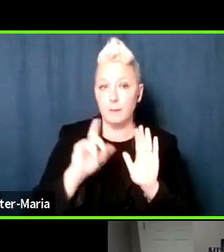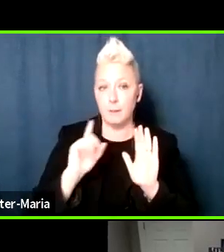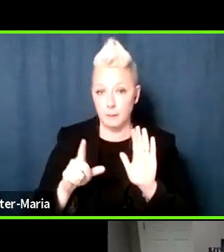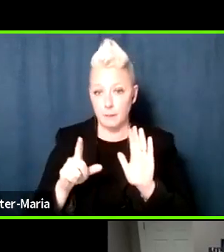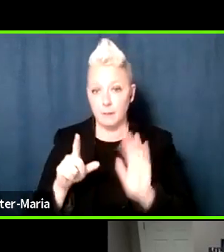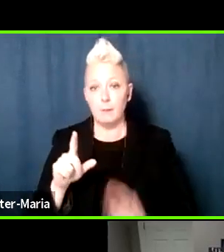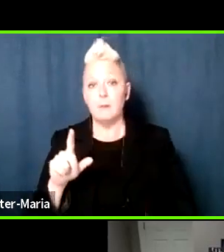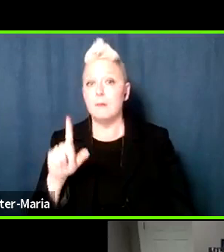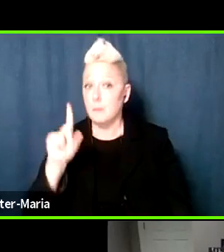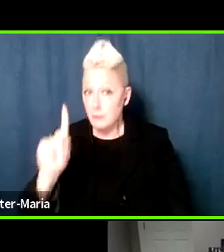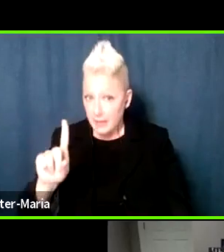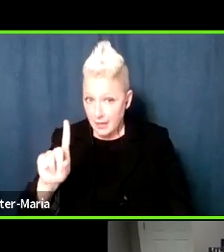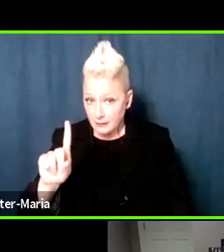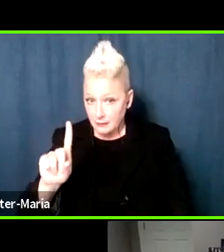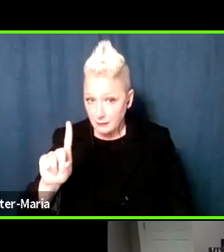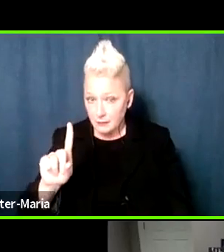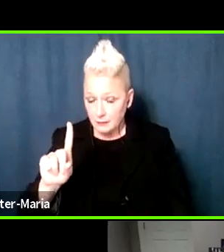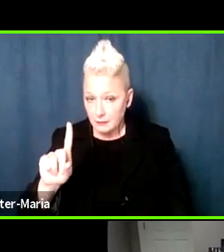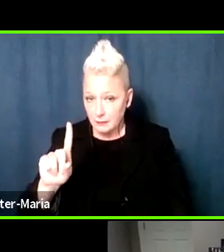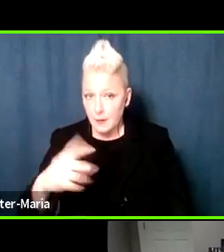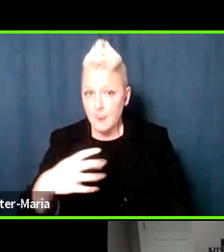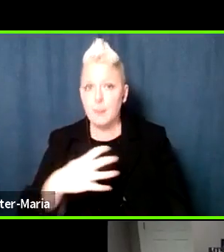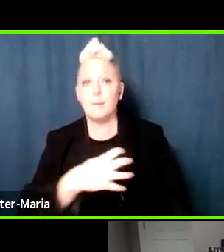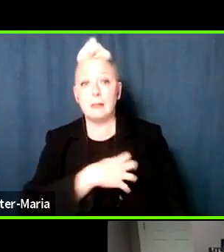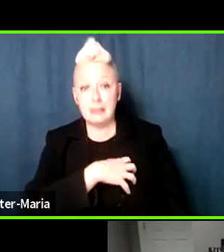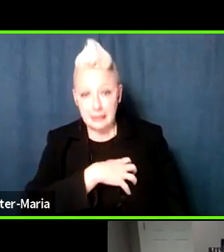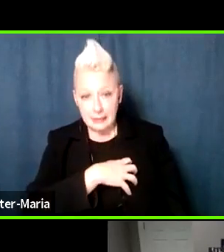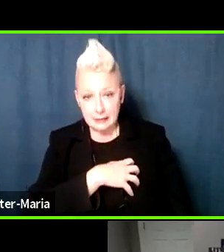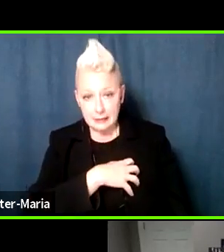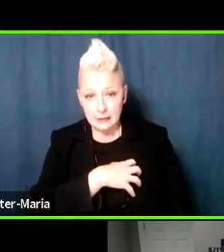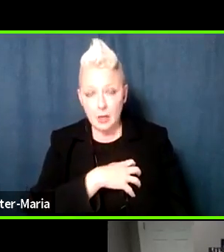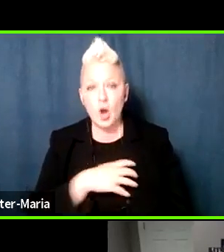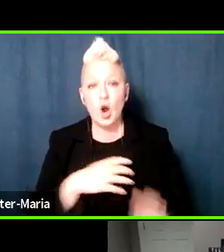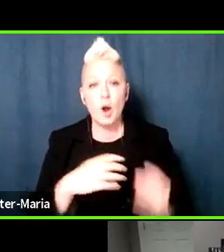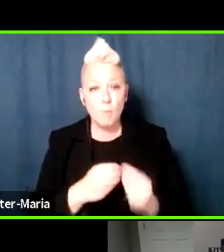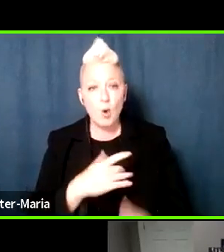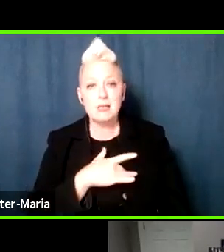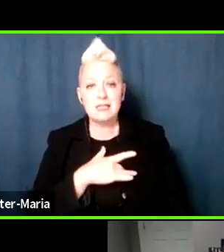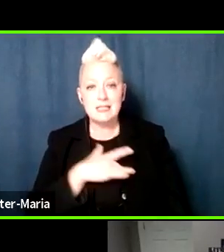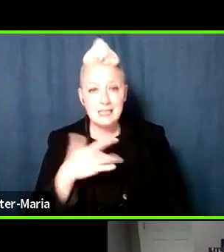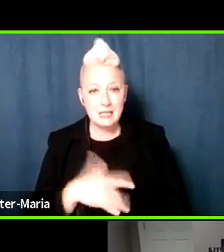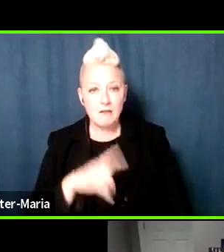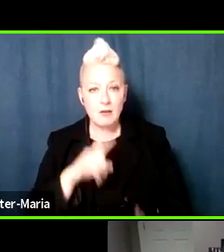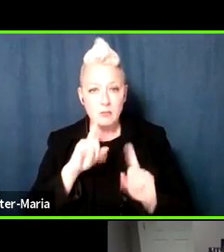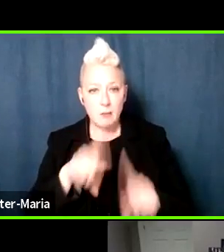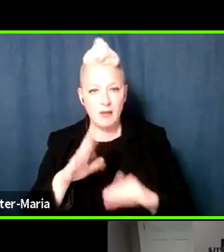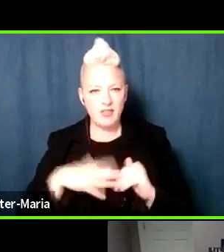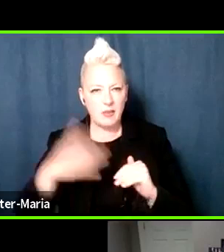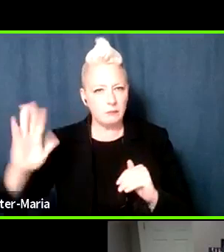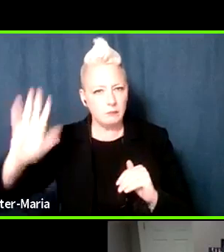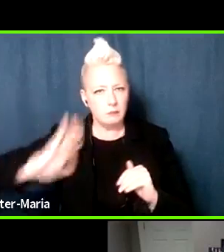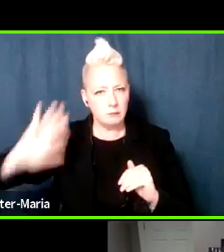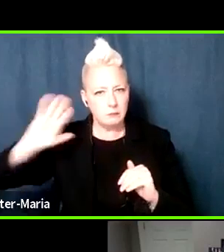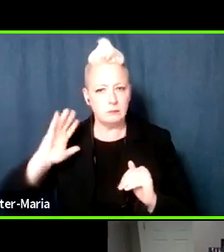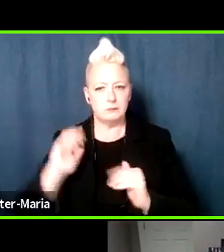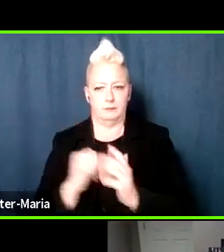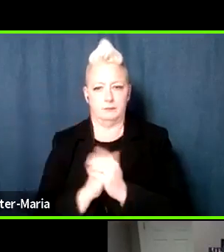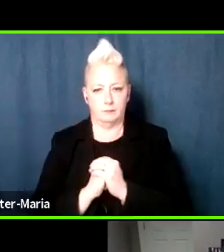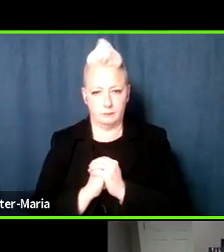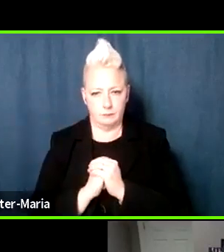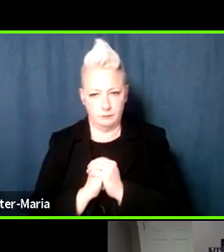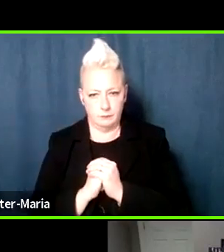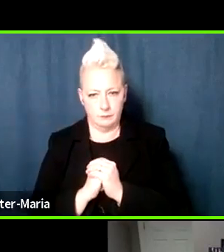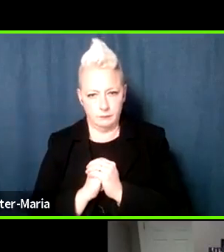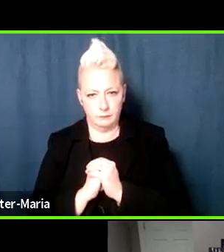to stress this, the police are much more sensitive and responsive than they were traditionally on these incidents. And I think in, in